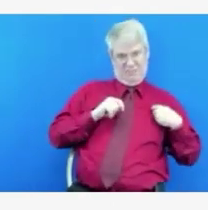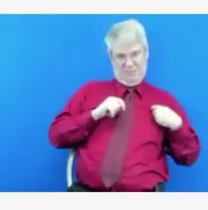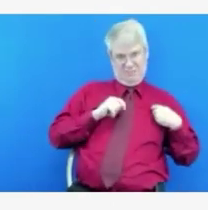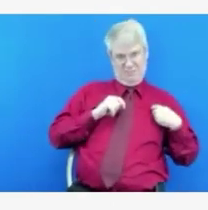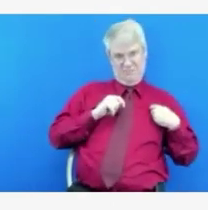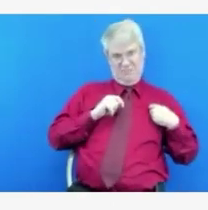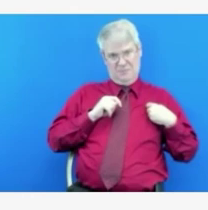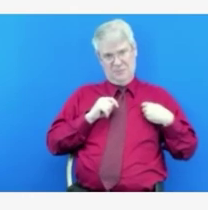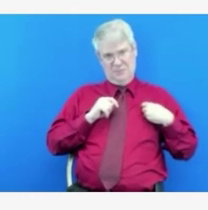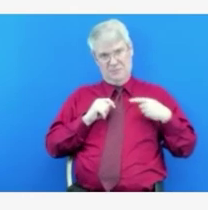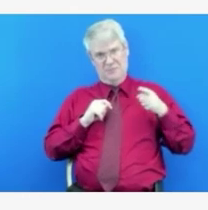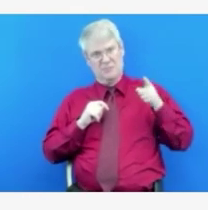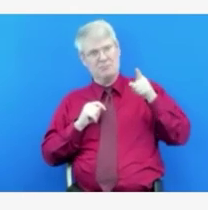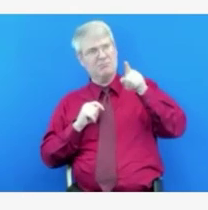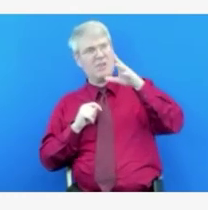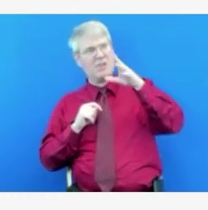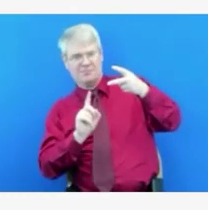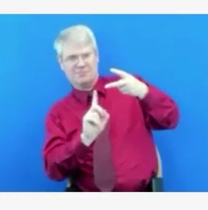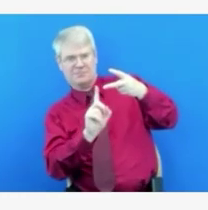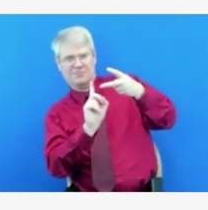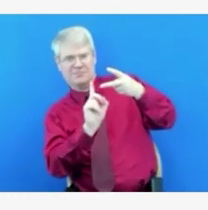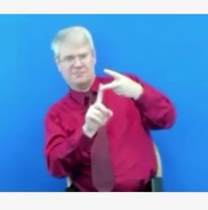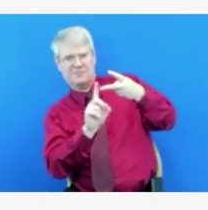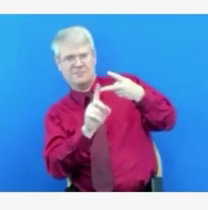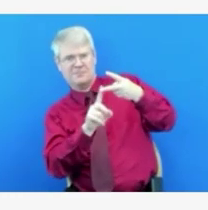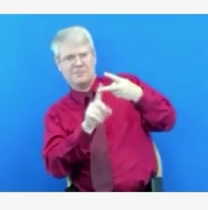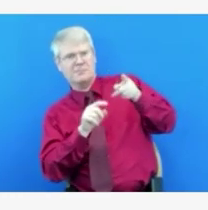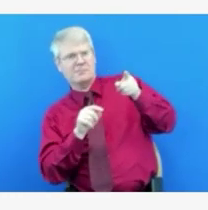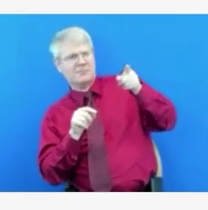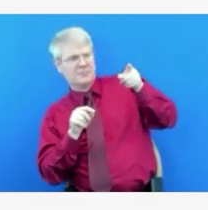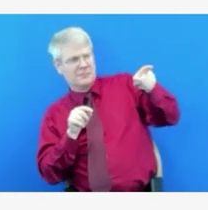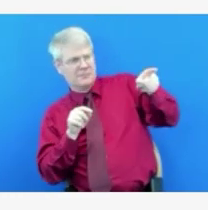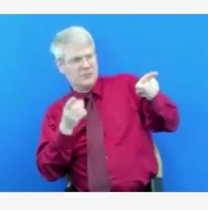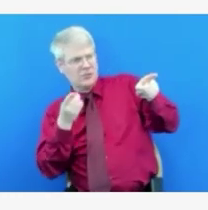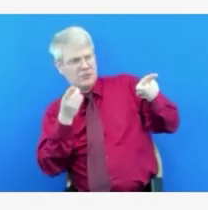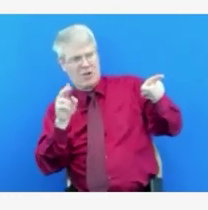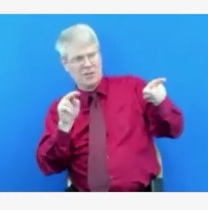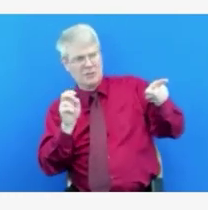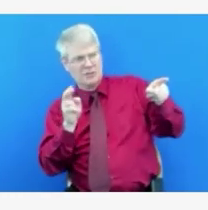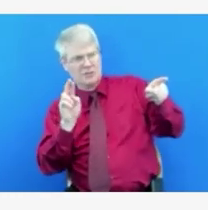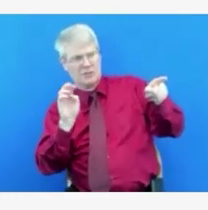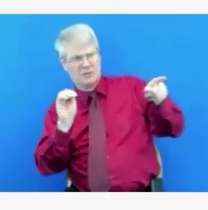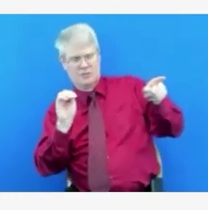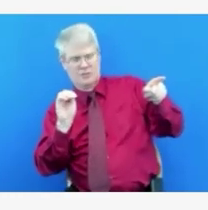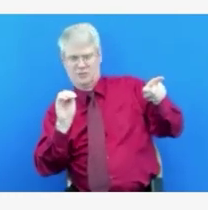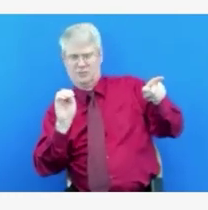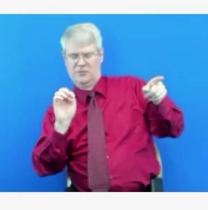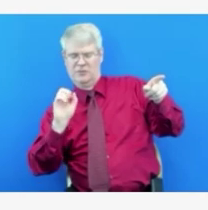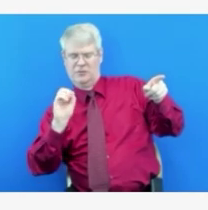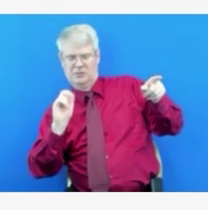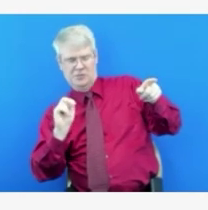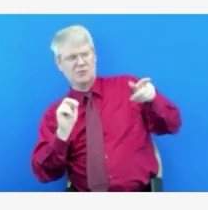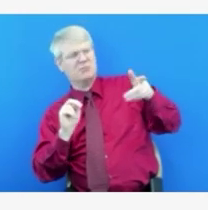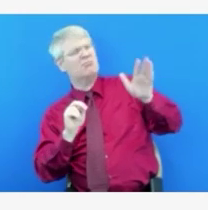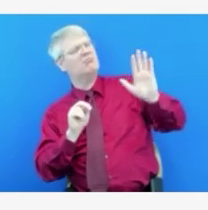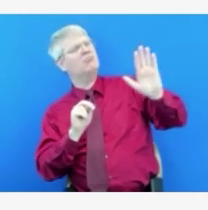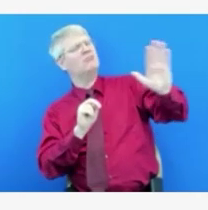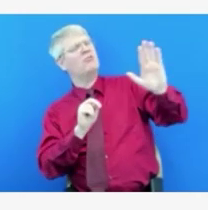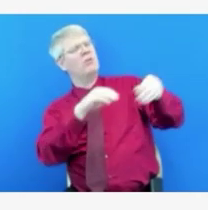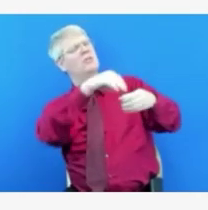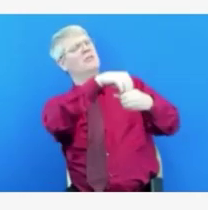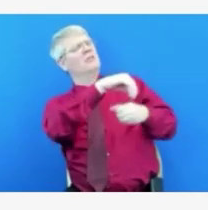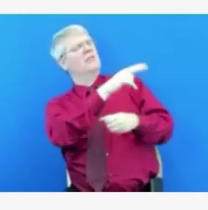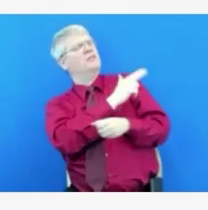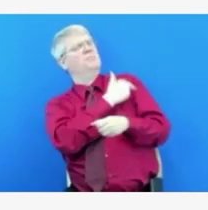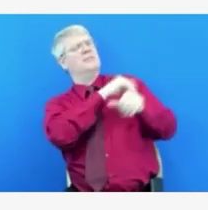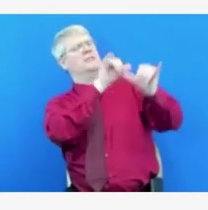in terms of whether you're going to see more patients at once than you've seen so far or not. Thanks, Ian. I'll have